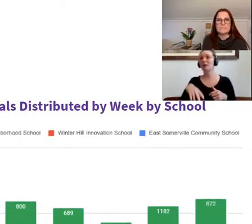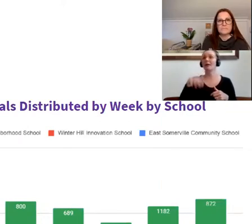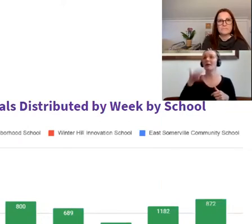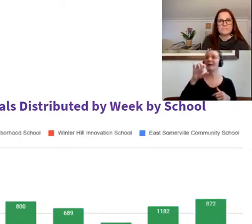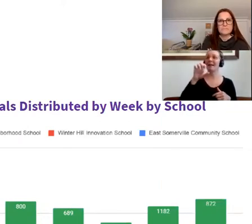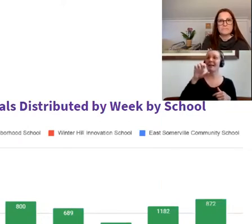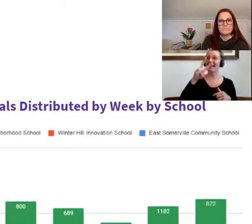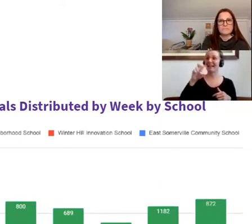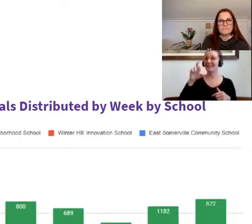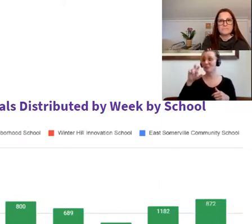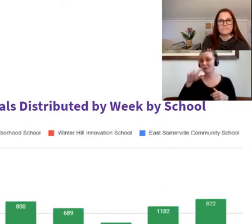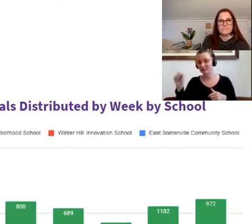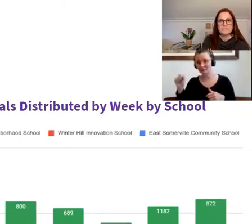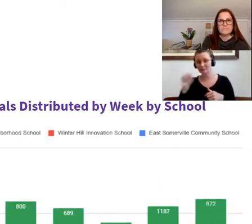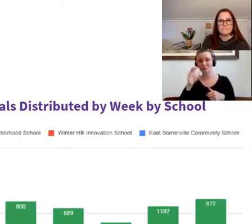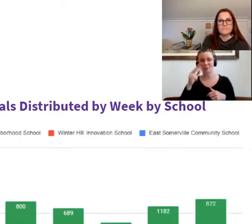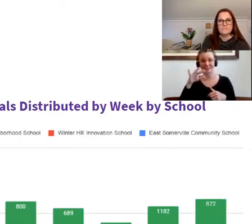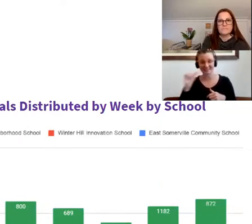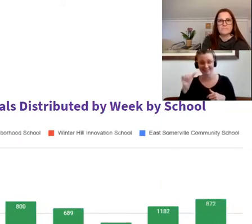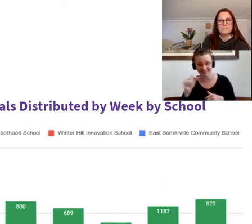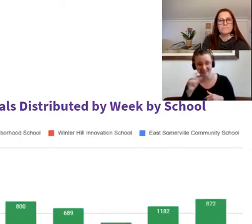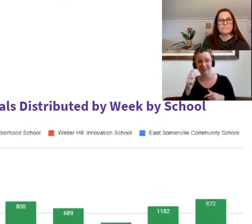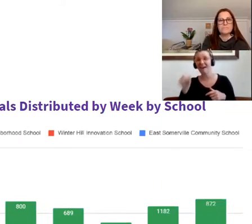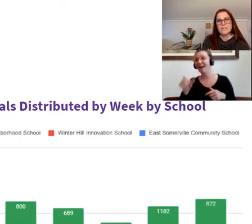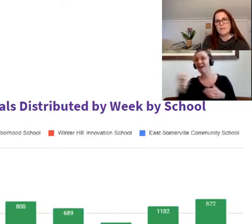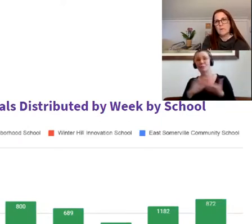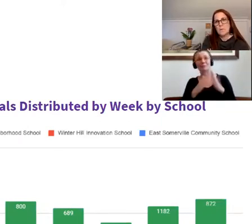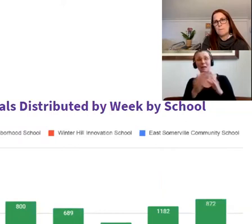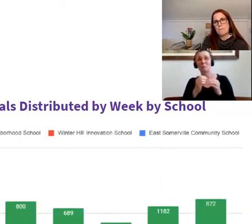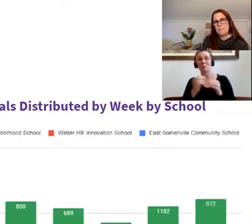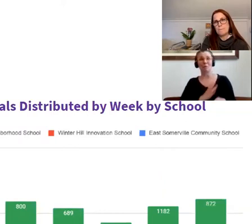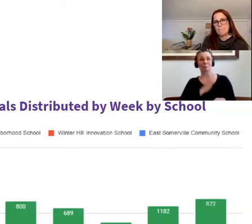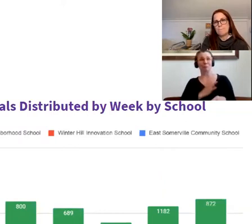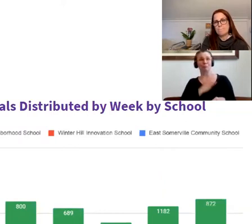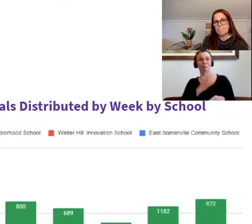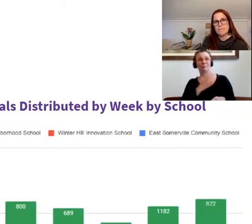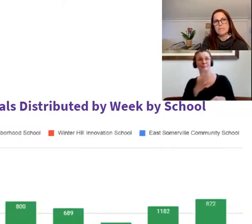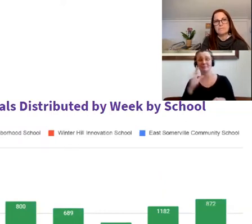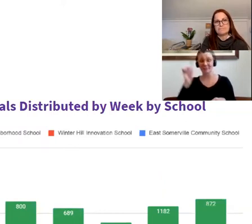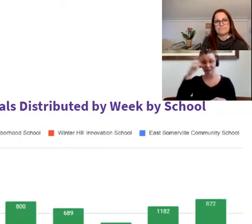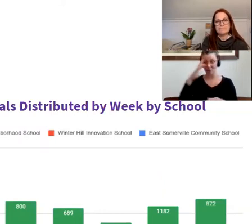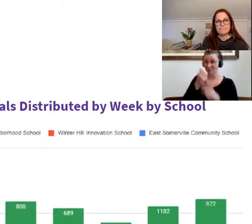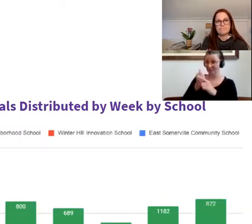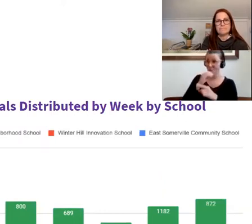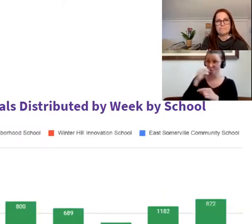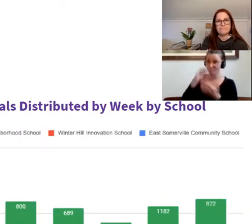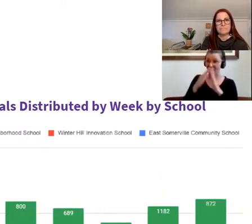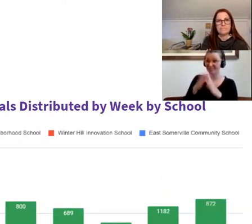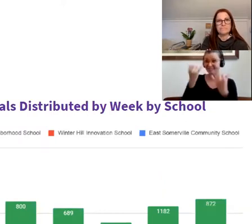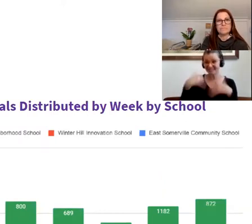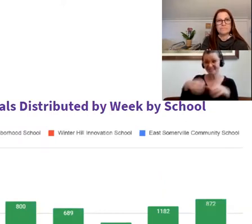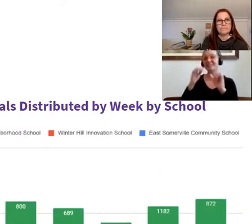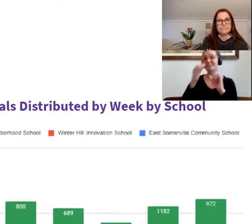suburbs, I will tell you, like Swamska and others, I've heard even the governor's hometown. There are seniors and others in need who can't